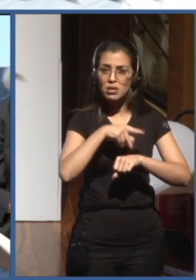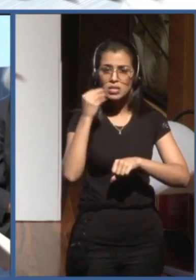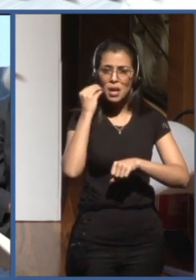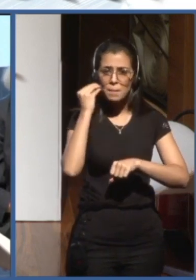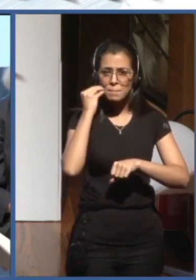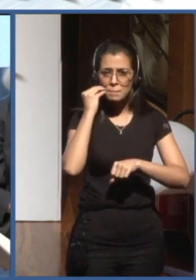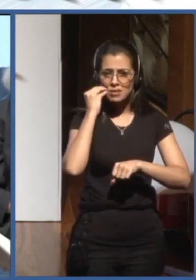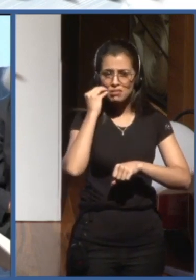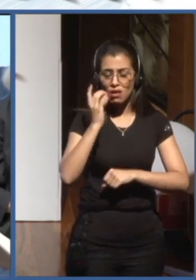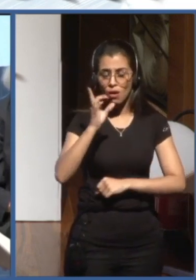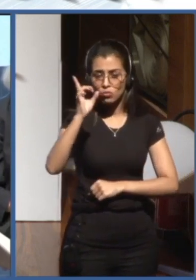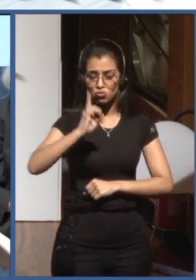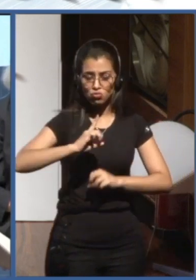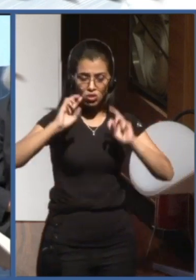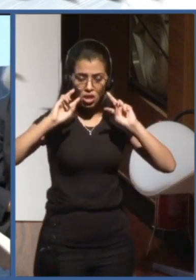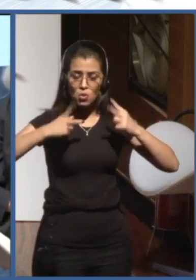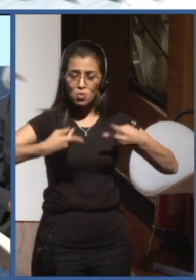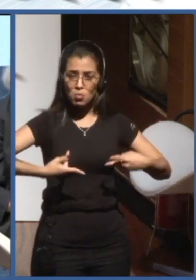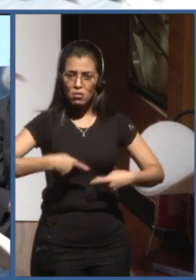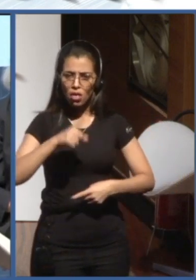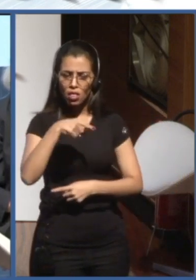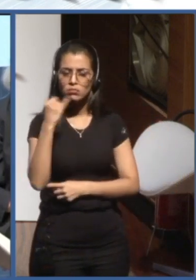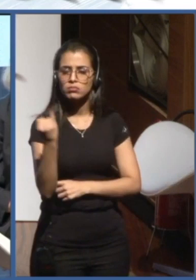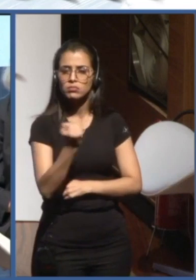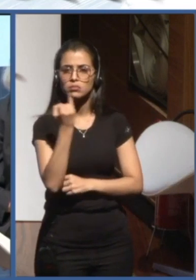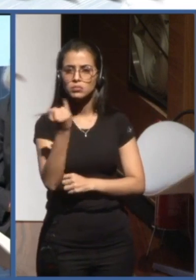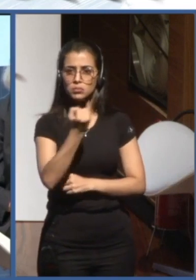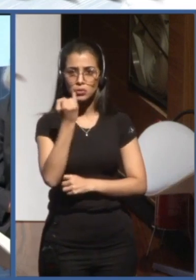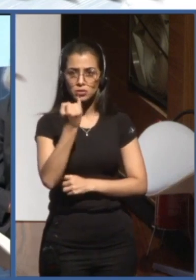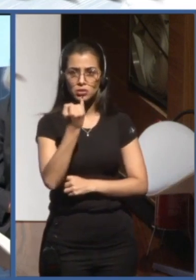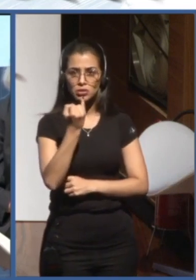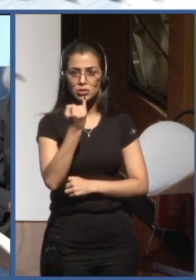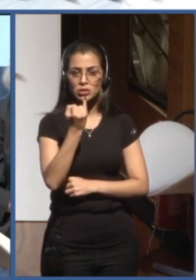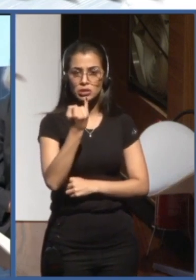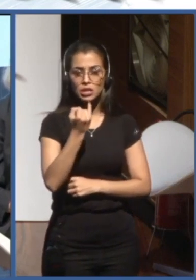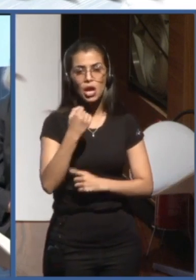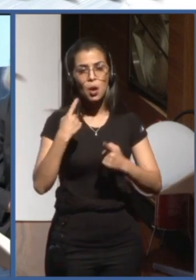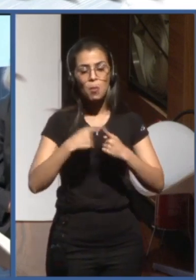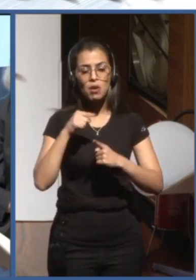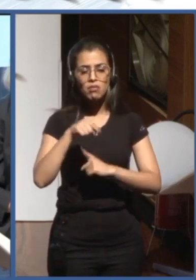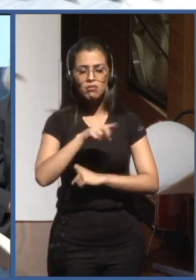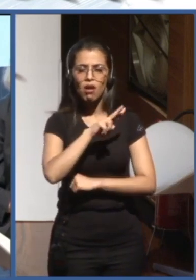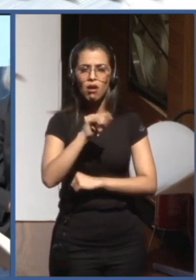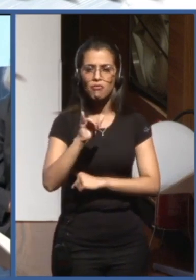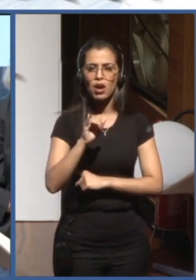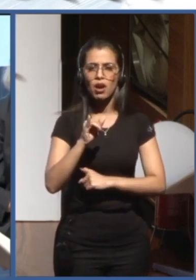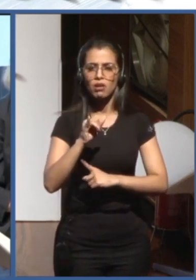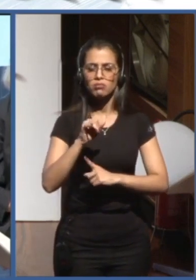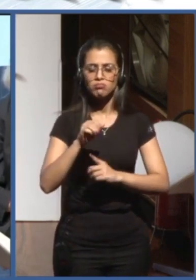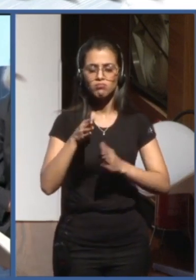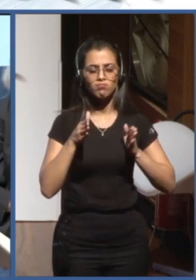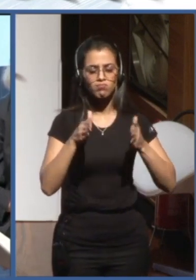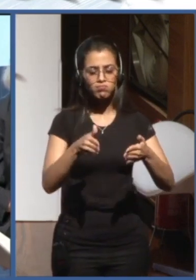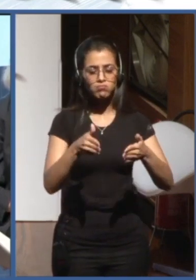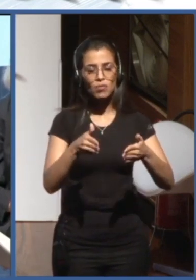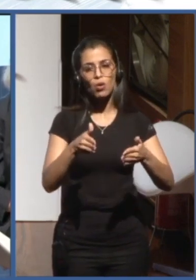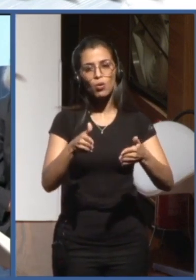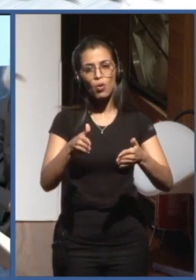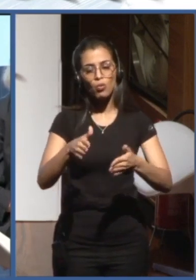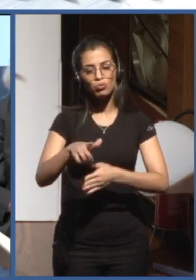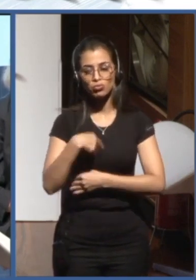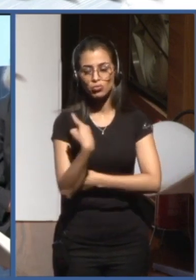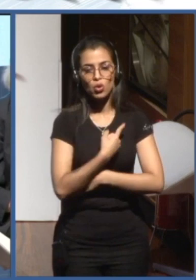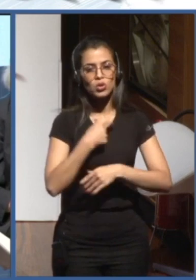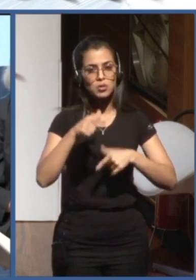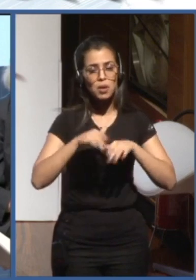to preserve because this is really the guide guide all our work and within that we need also to adapt the way that we address